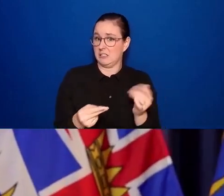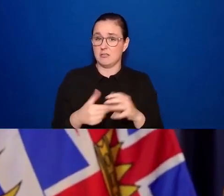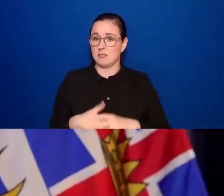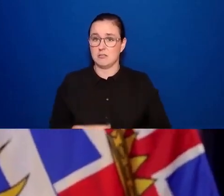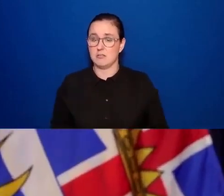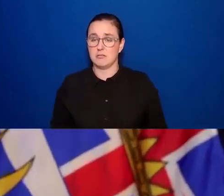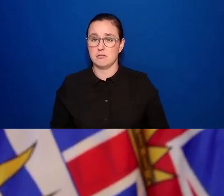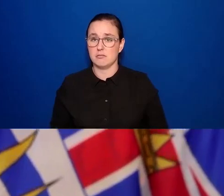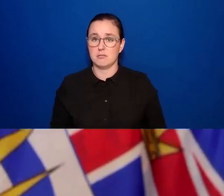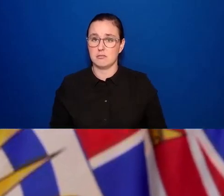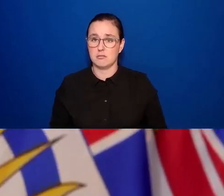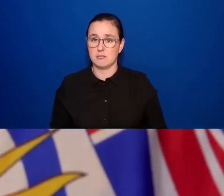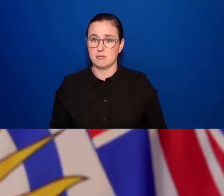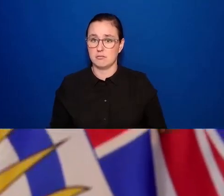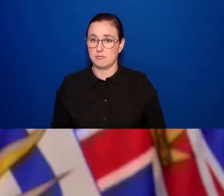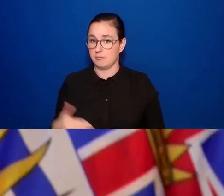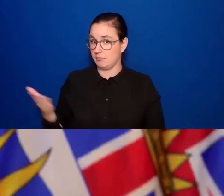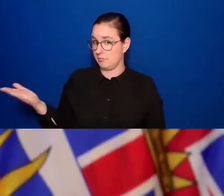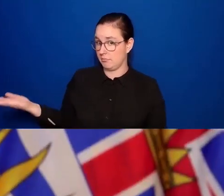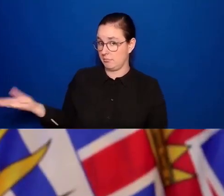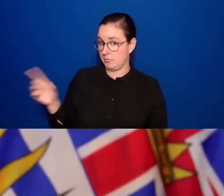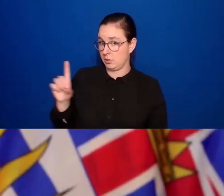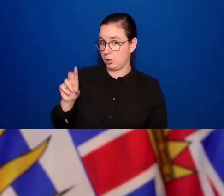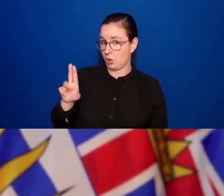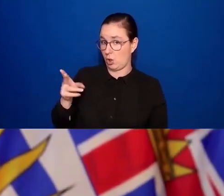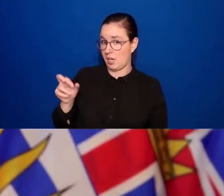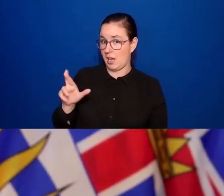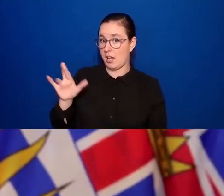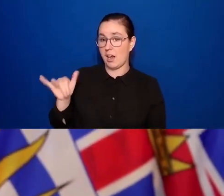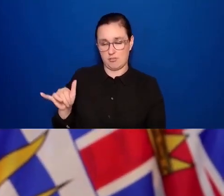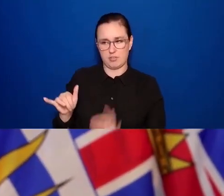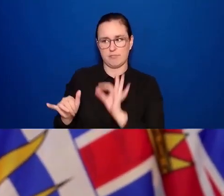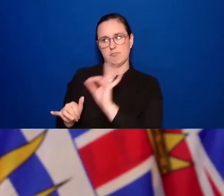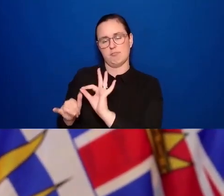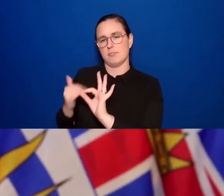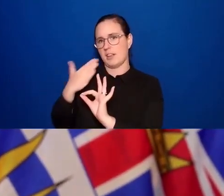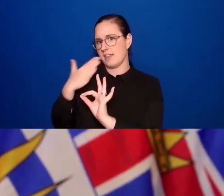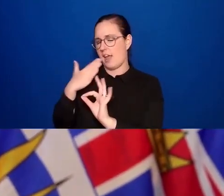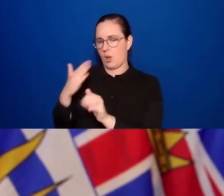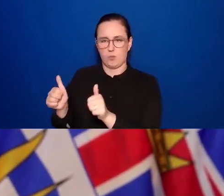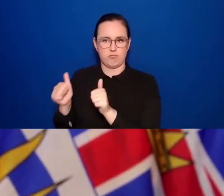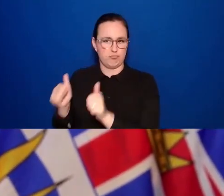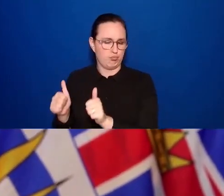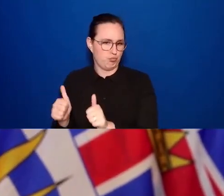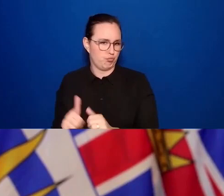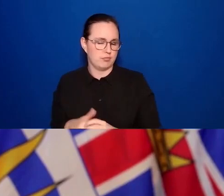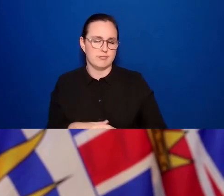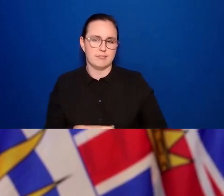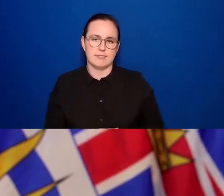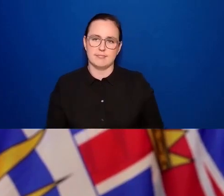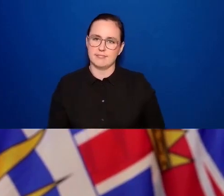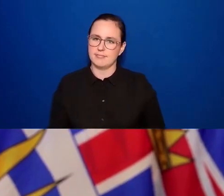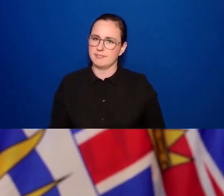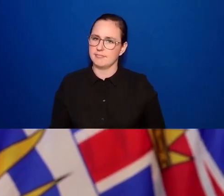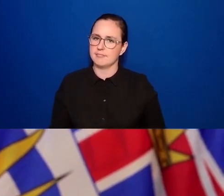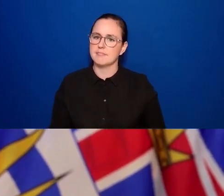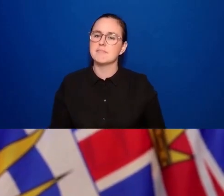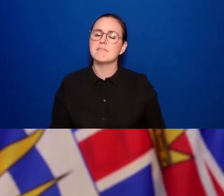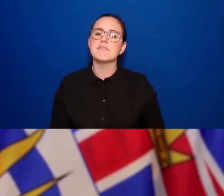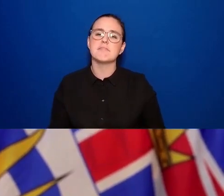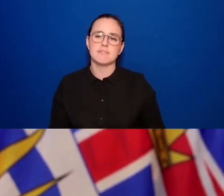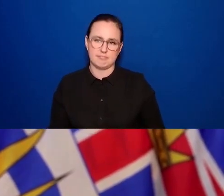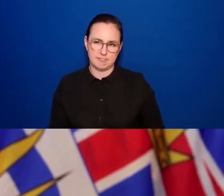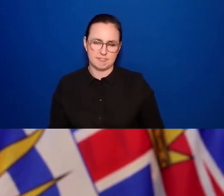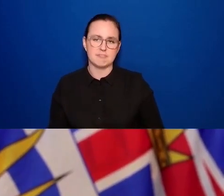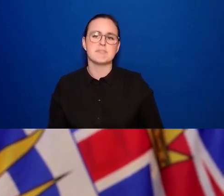Thanks. I couldn't say it better myself. I will say that when we looked at the practicalities of how this would work